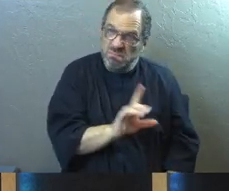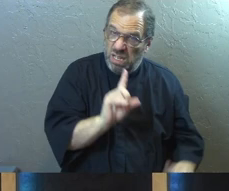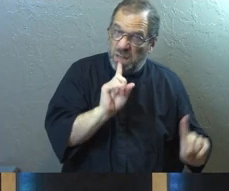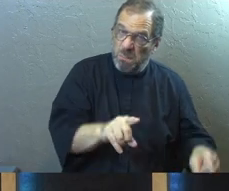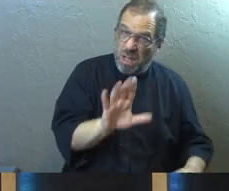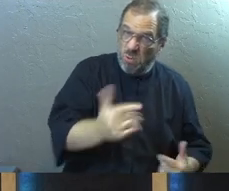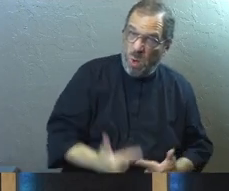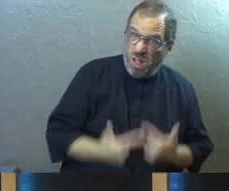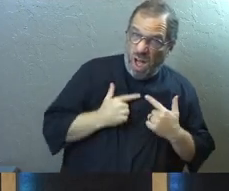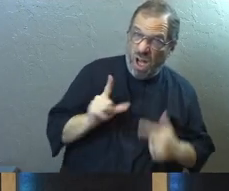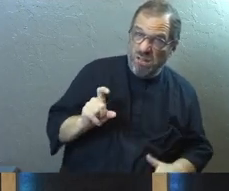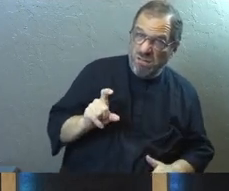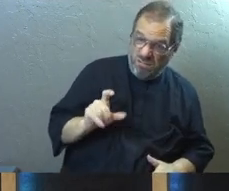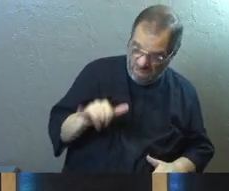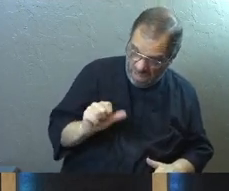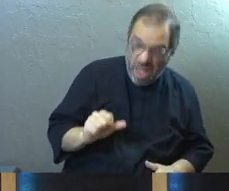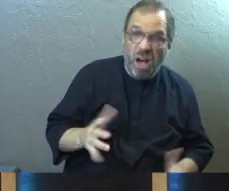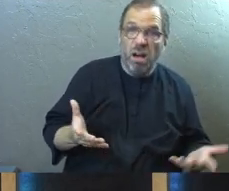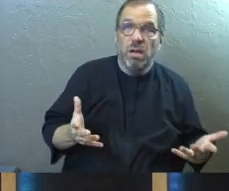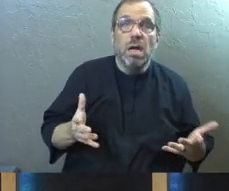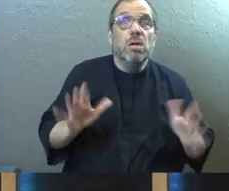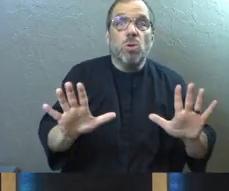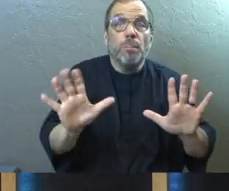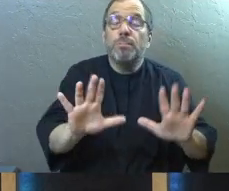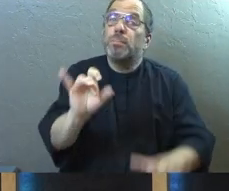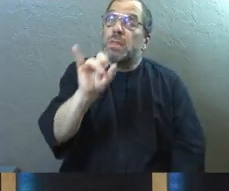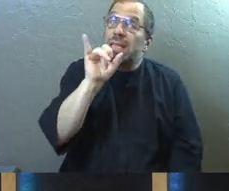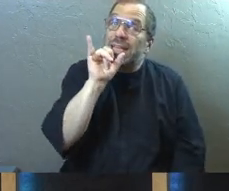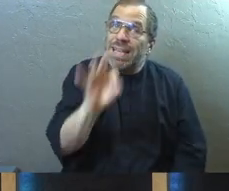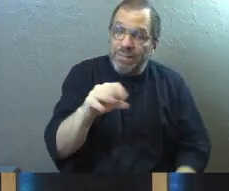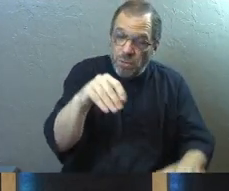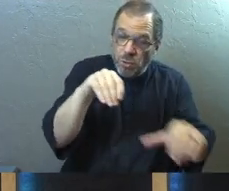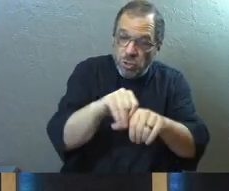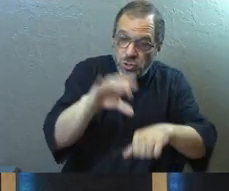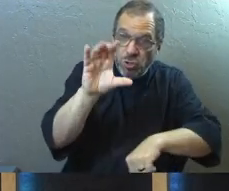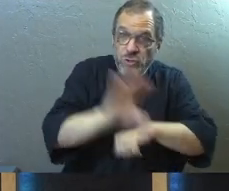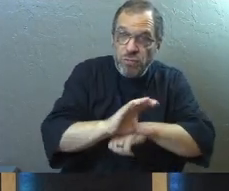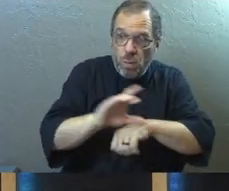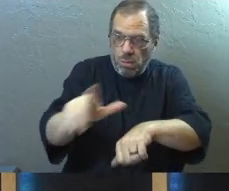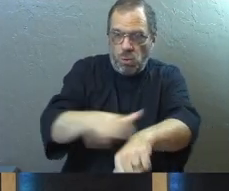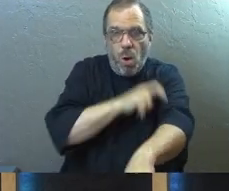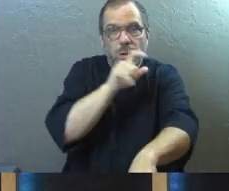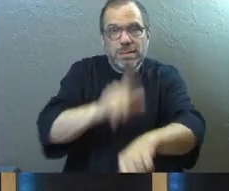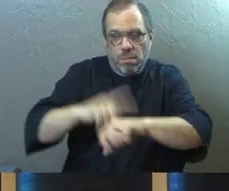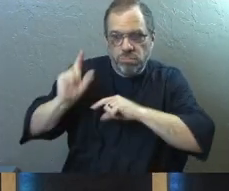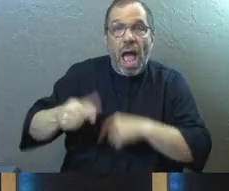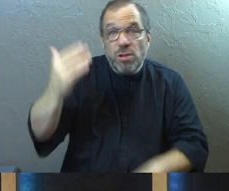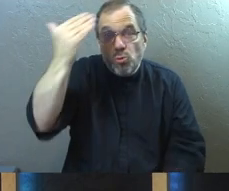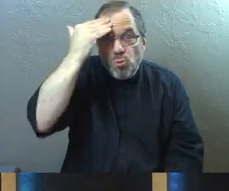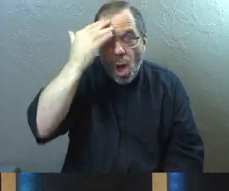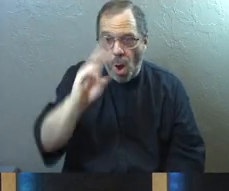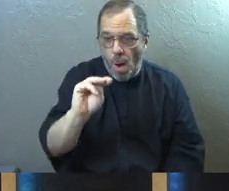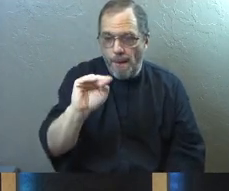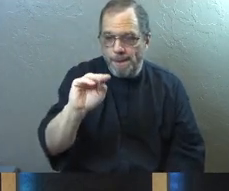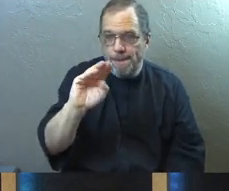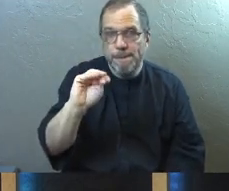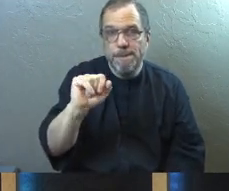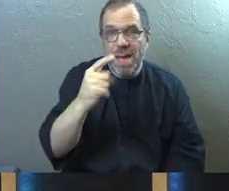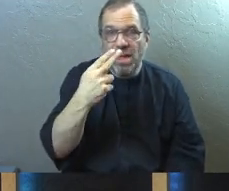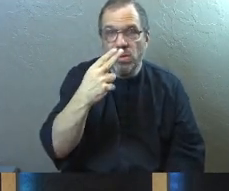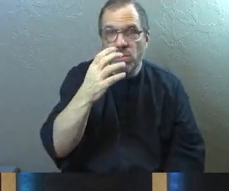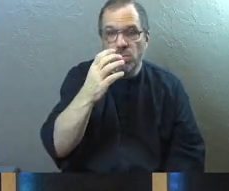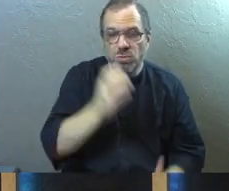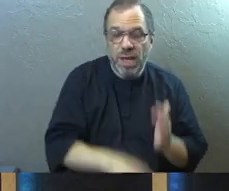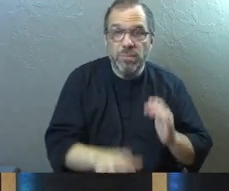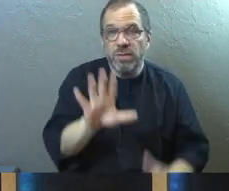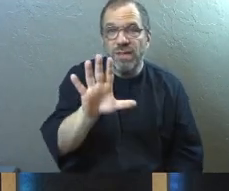lives. And I'll just acknowledge this too. If you've been in the church for a long time and you know the Sermon on the Mount, some people may have